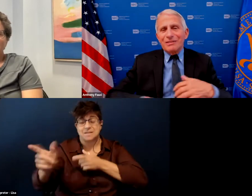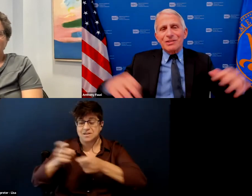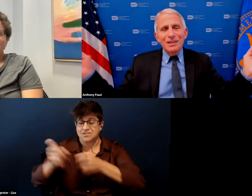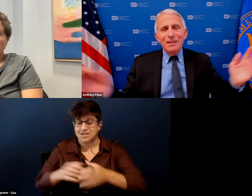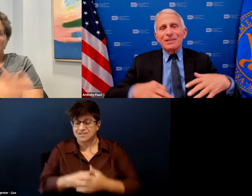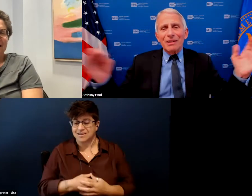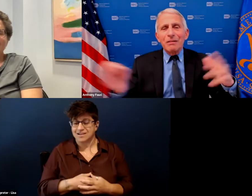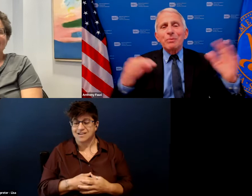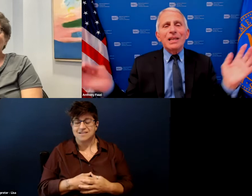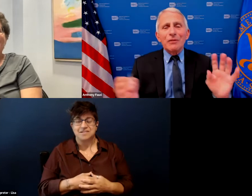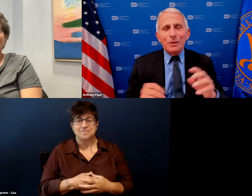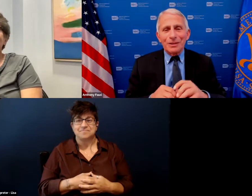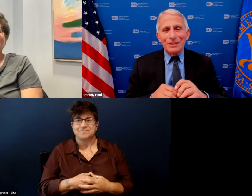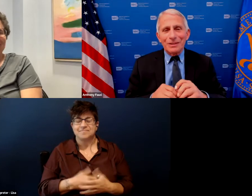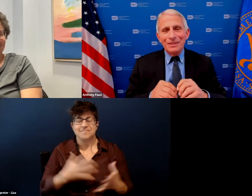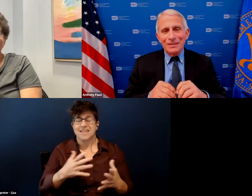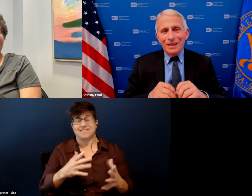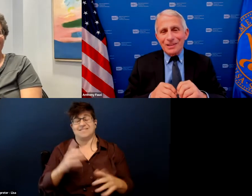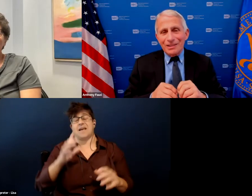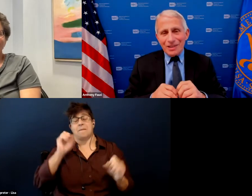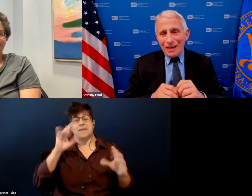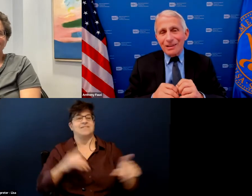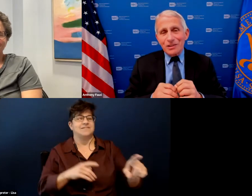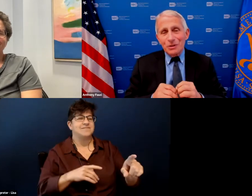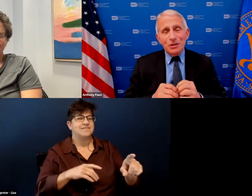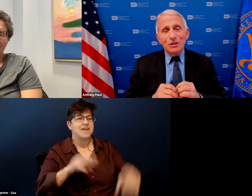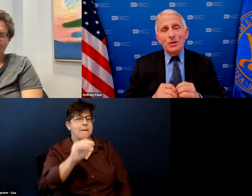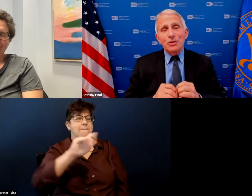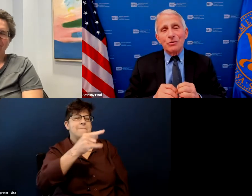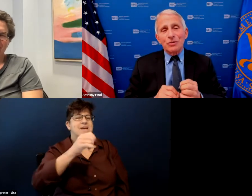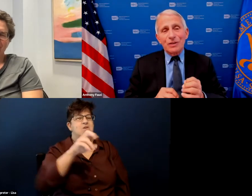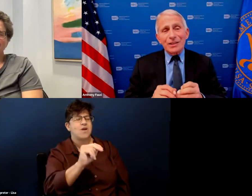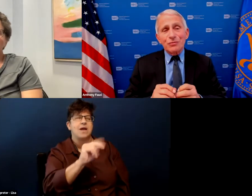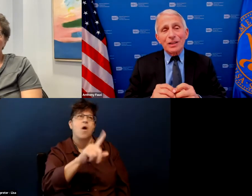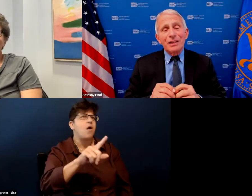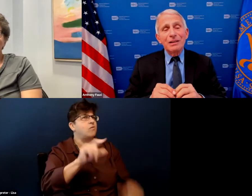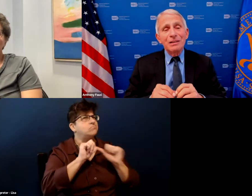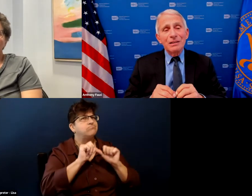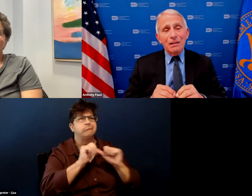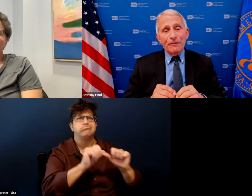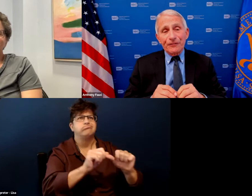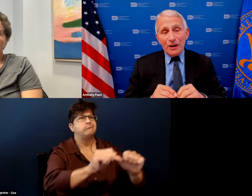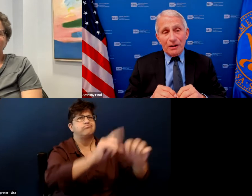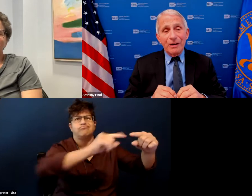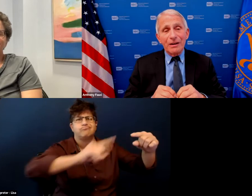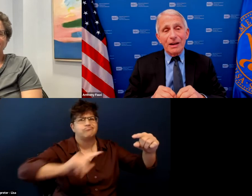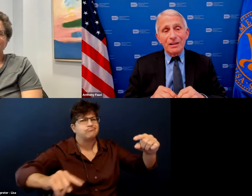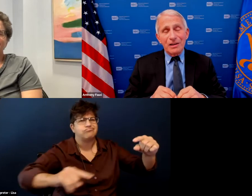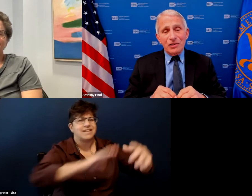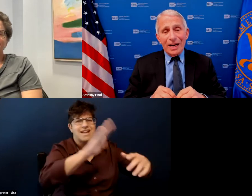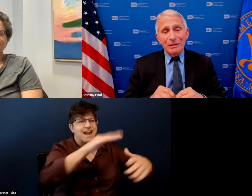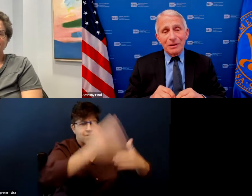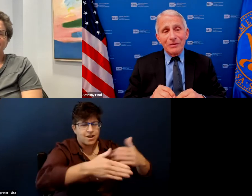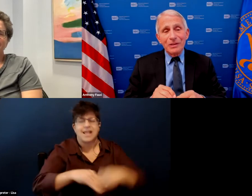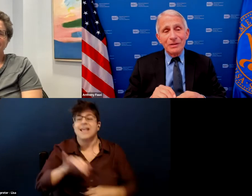it's it's unbelievable it's endless it's endless which you could do so so that's really the fun and